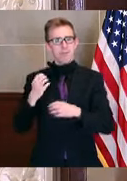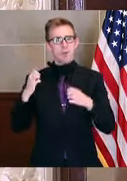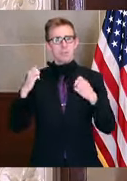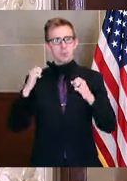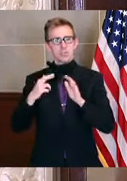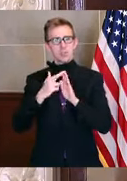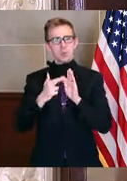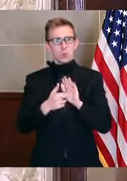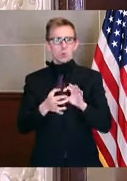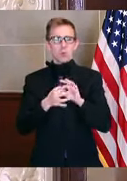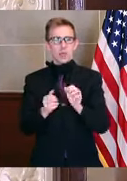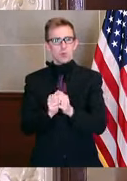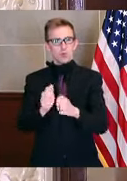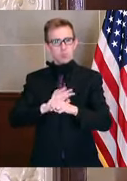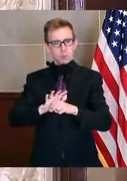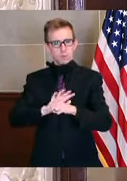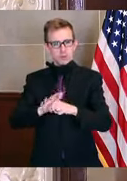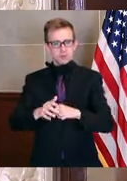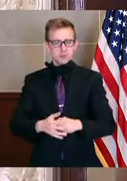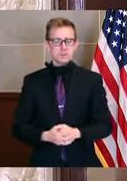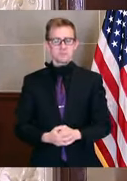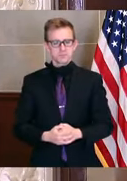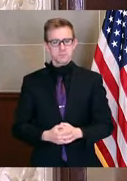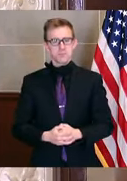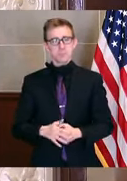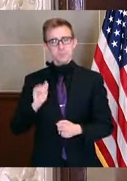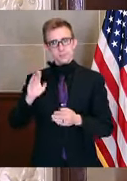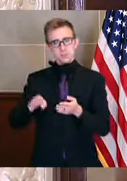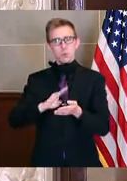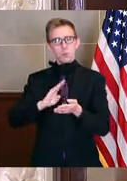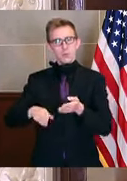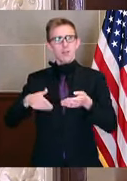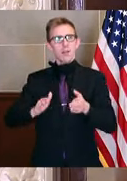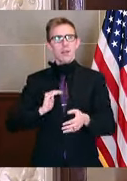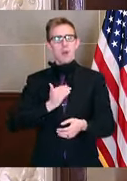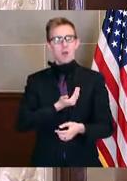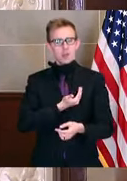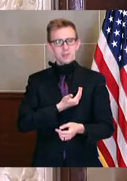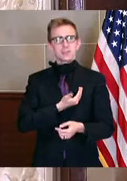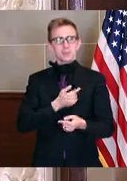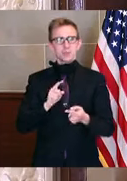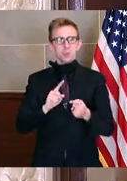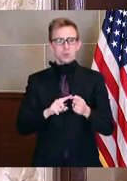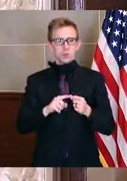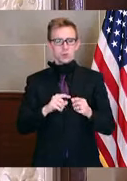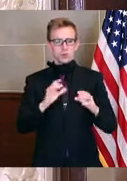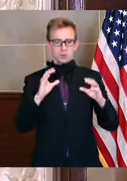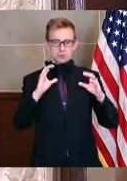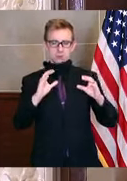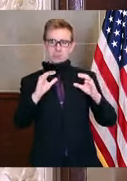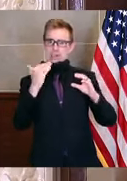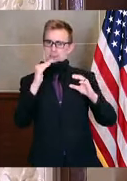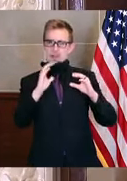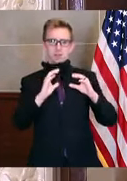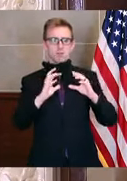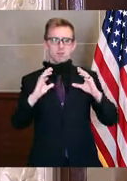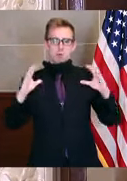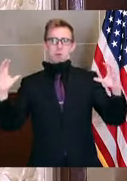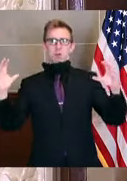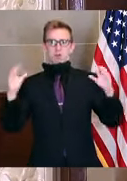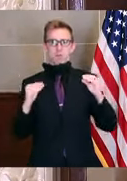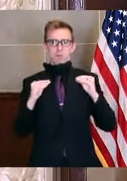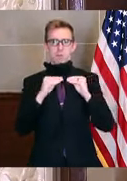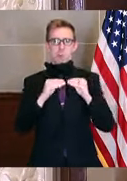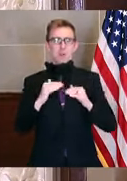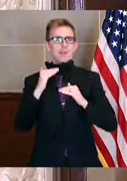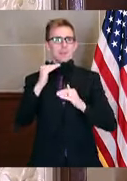rules related to COVID-19. These waivers have allowed us to broaden the scope and the number of health care workers who